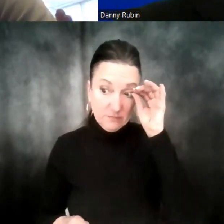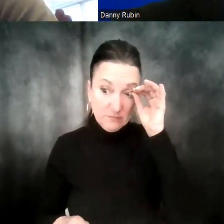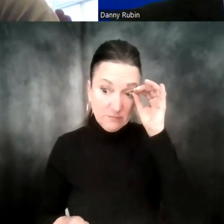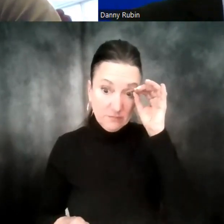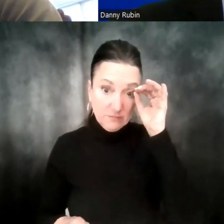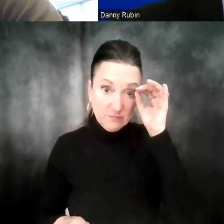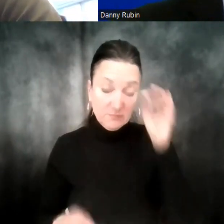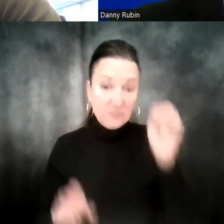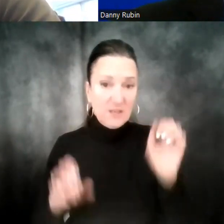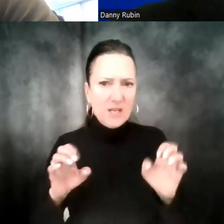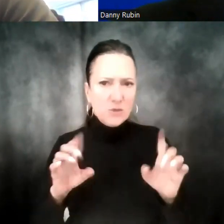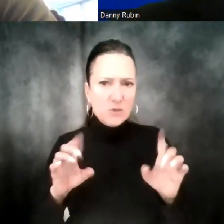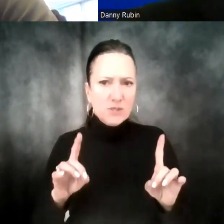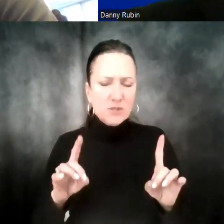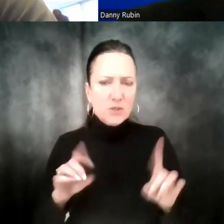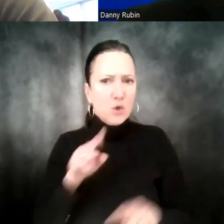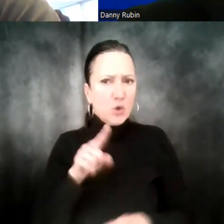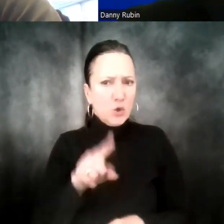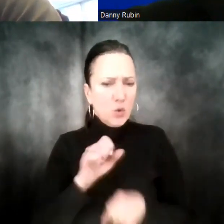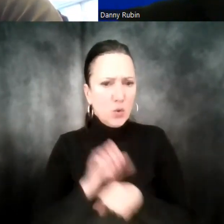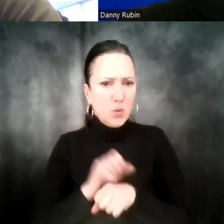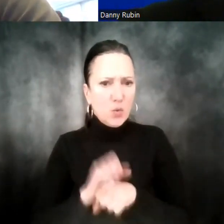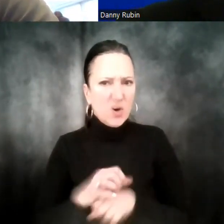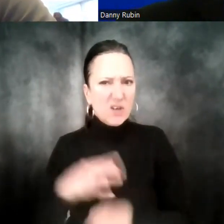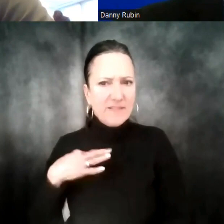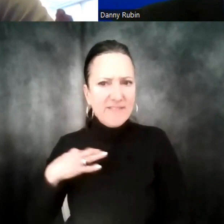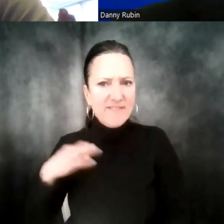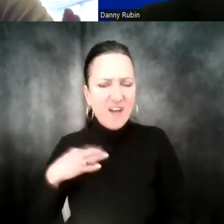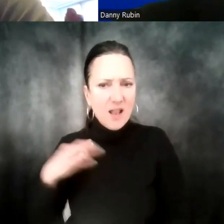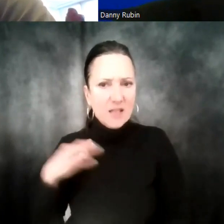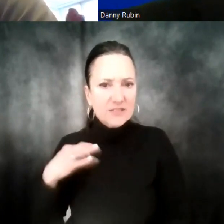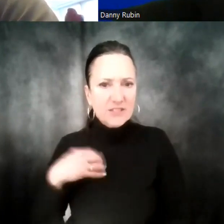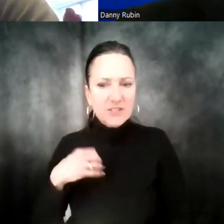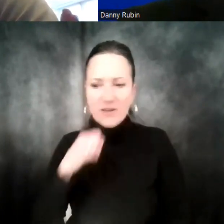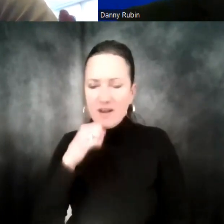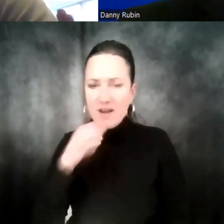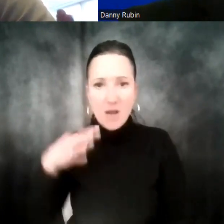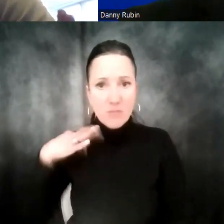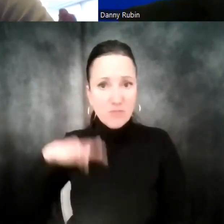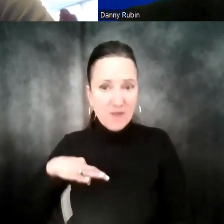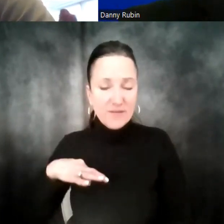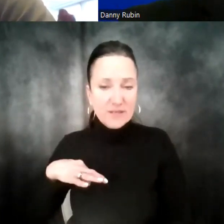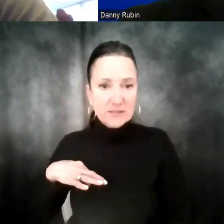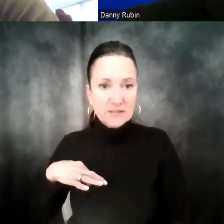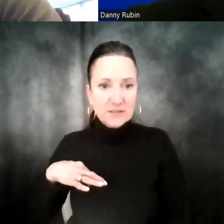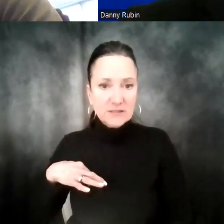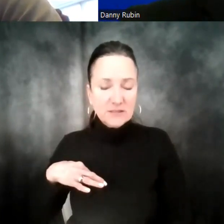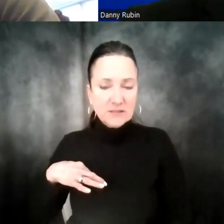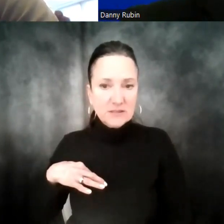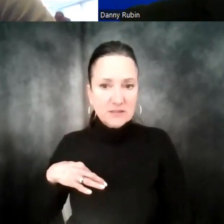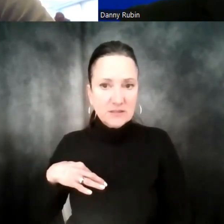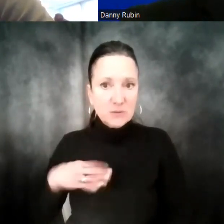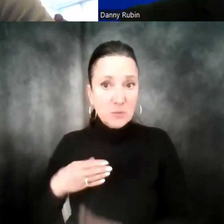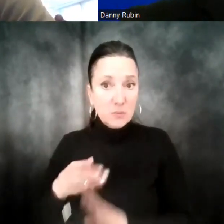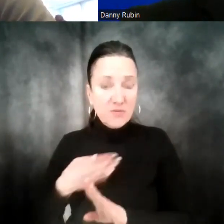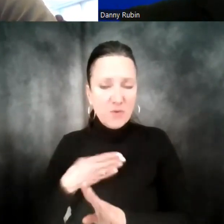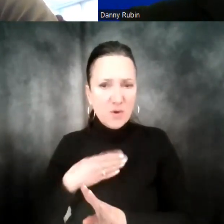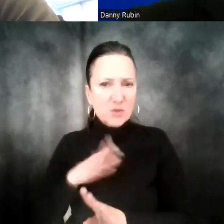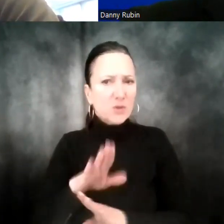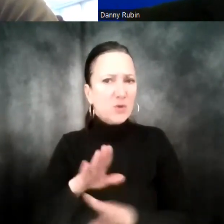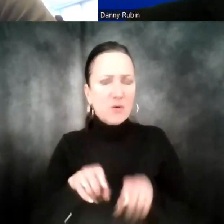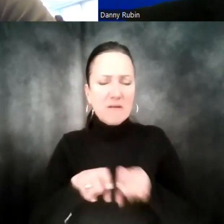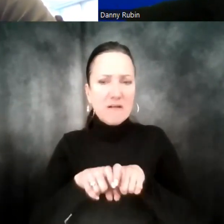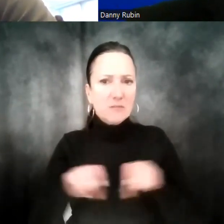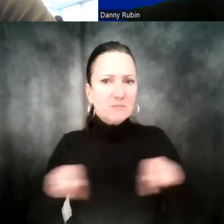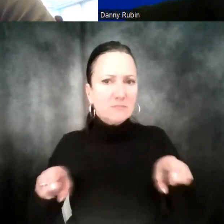background, you were working in nonprofits before you came to Amazon. So, tell us about your educational background,